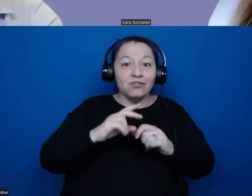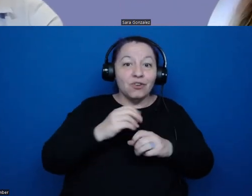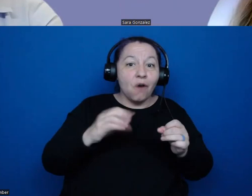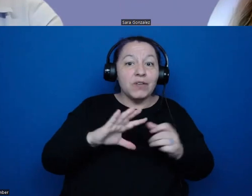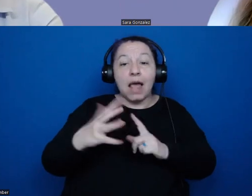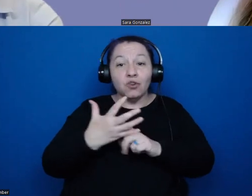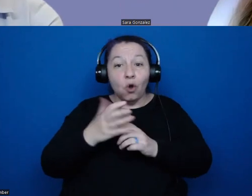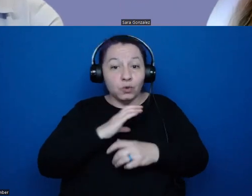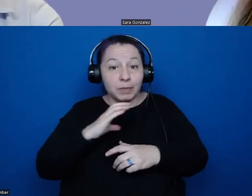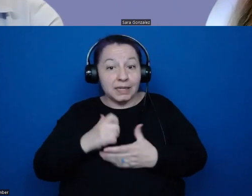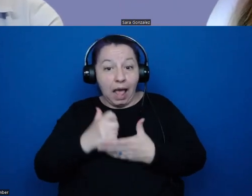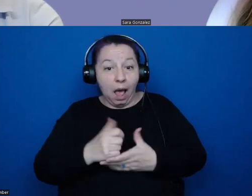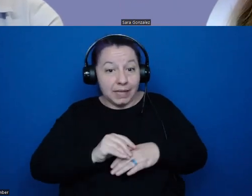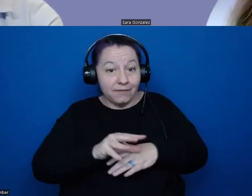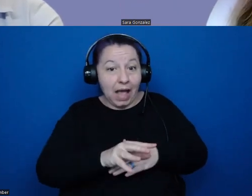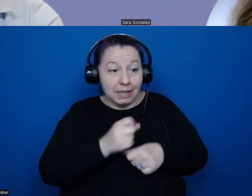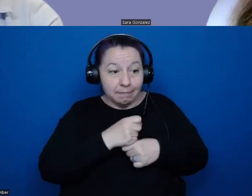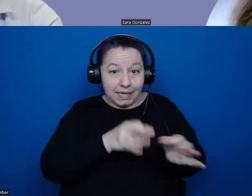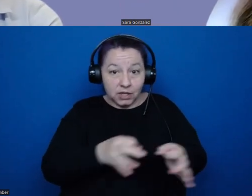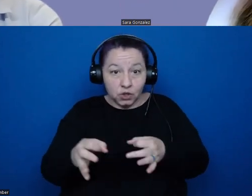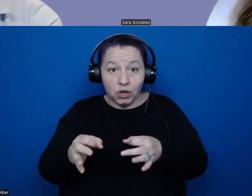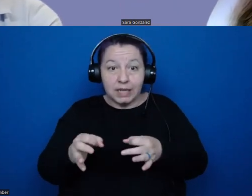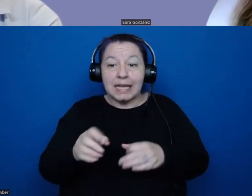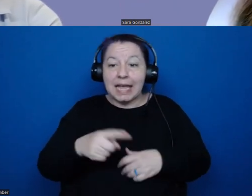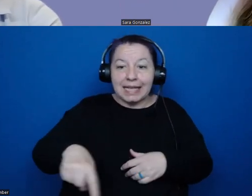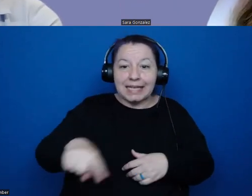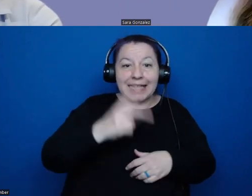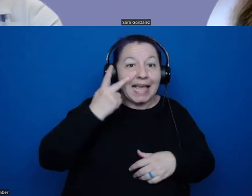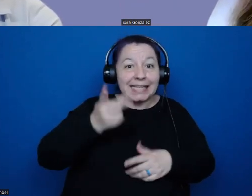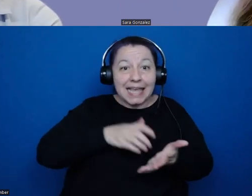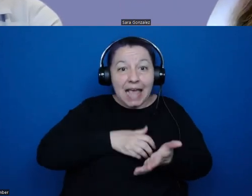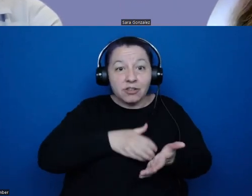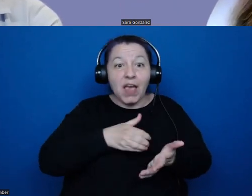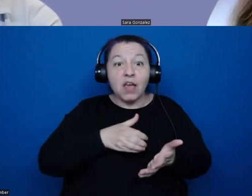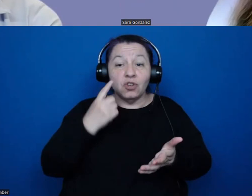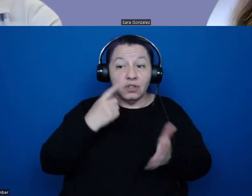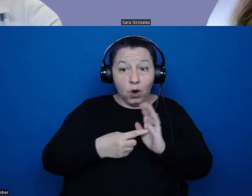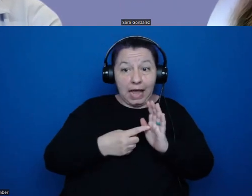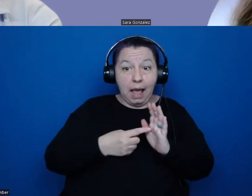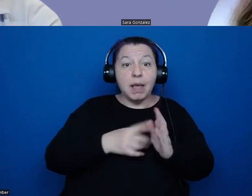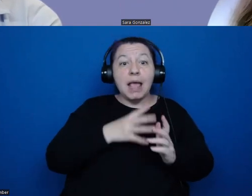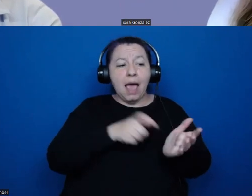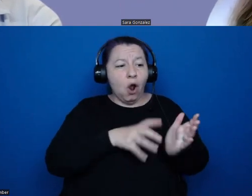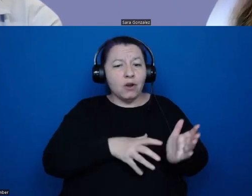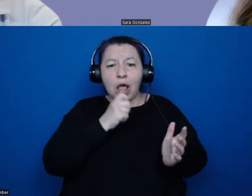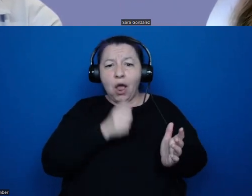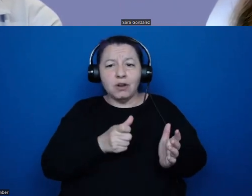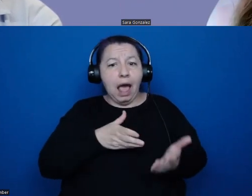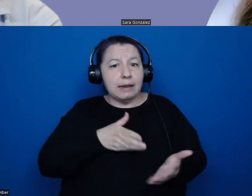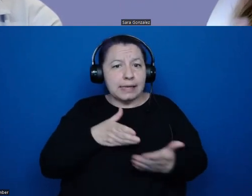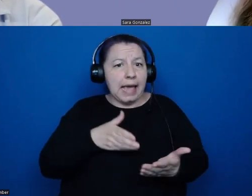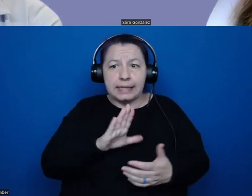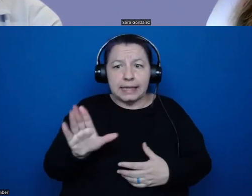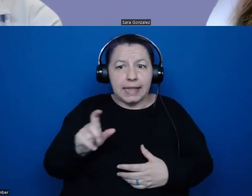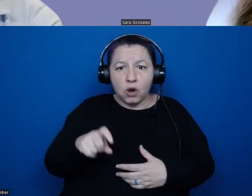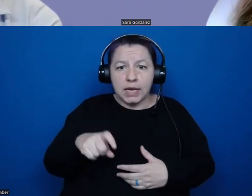them on making these decisions. They see excavations. They example, and our archaeology as being not antithetical to their needs